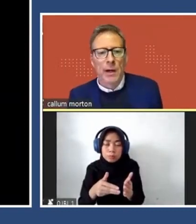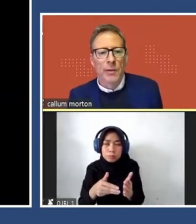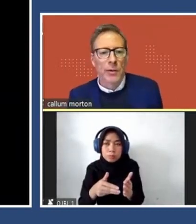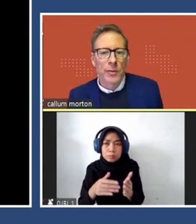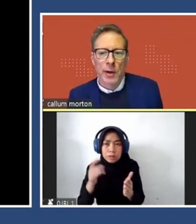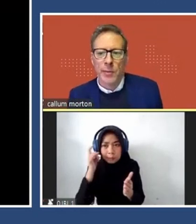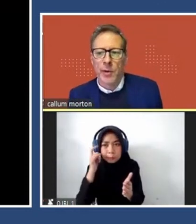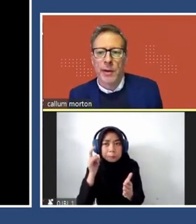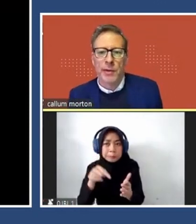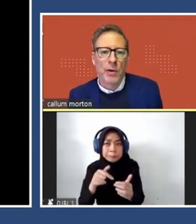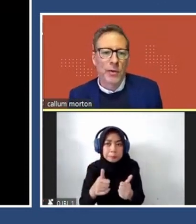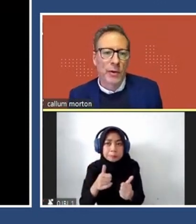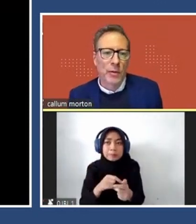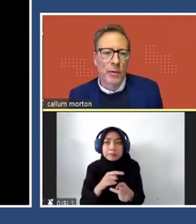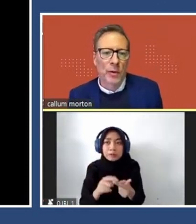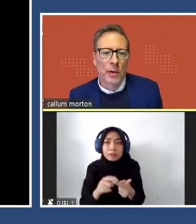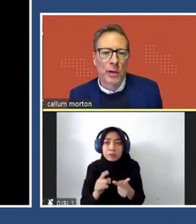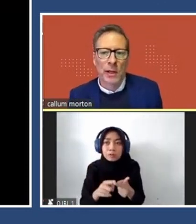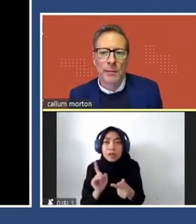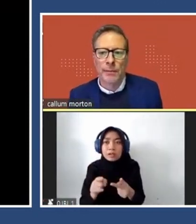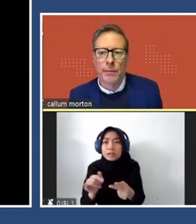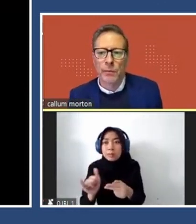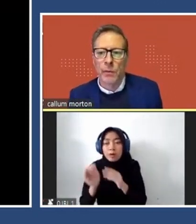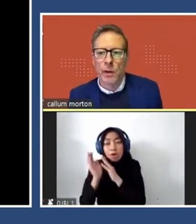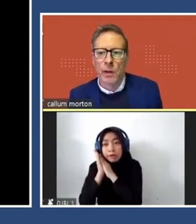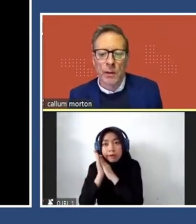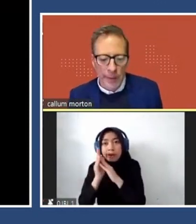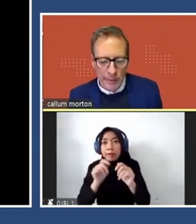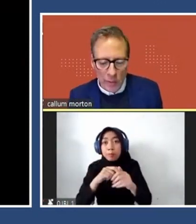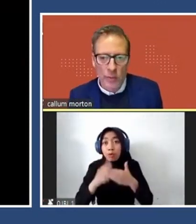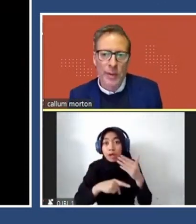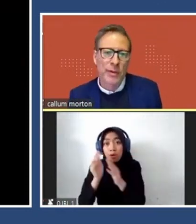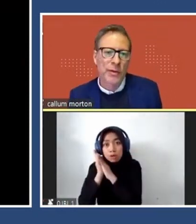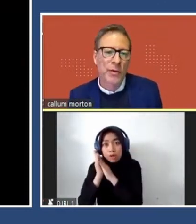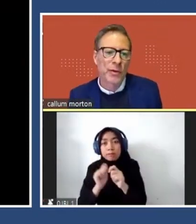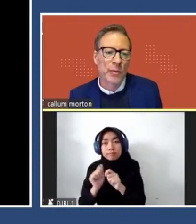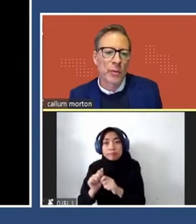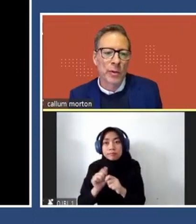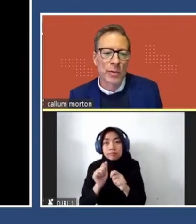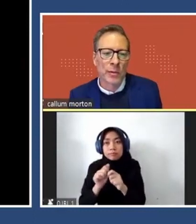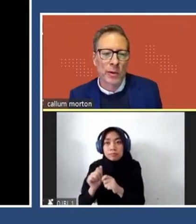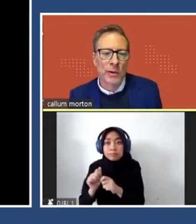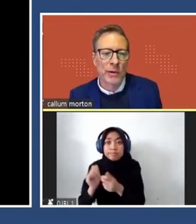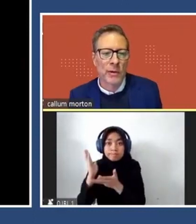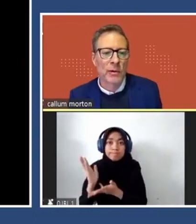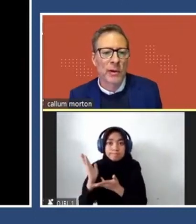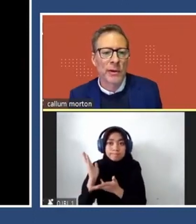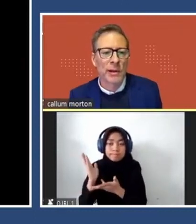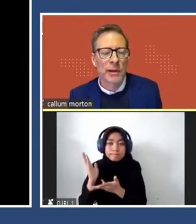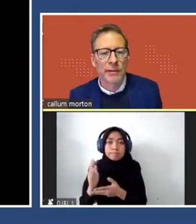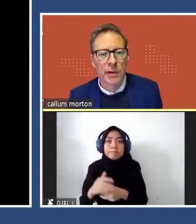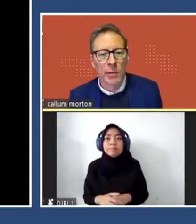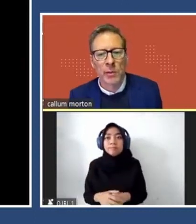soundtrack. I also, I spoke about this hotel work, I mean, Ogong mentioned this hotel work, which is a work that